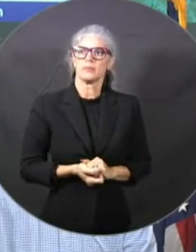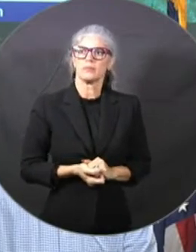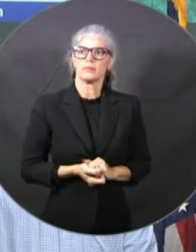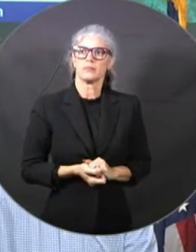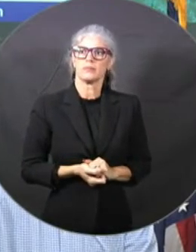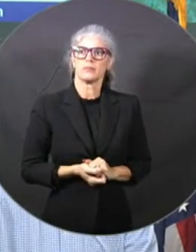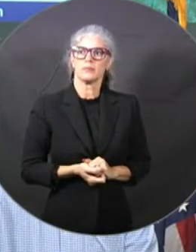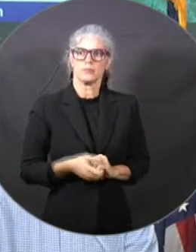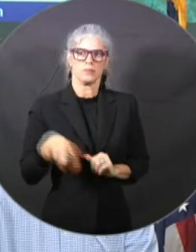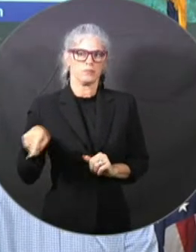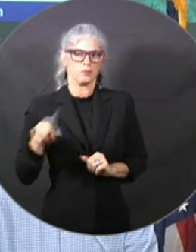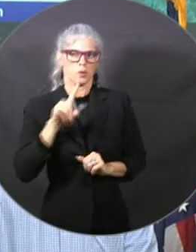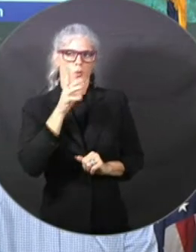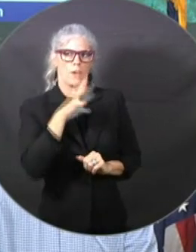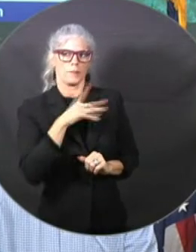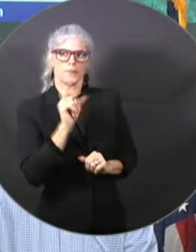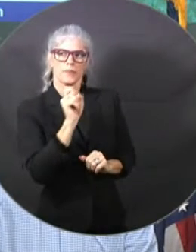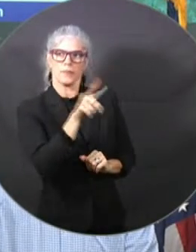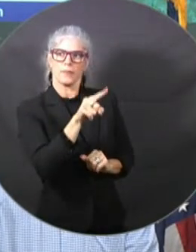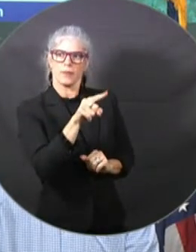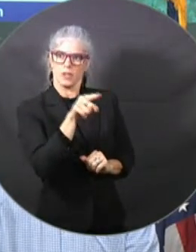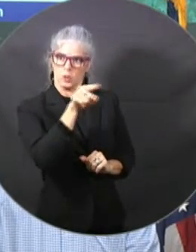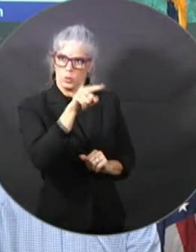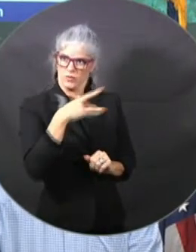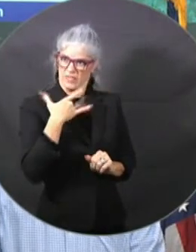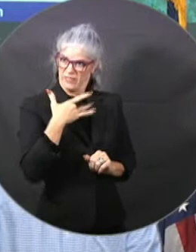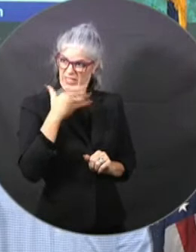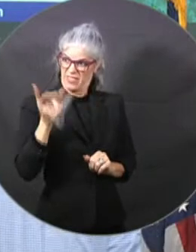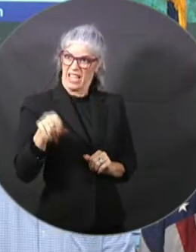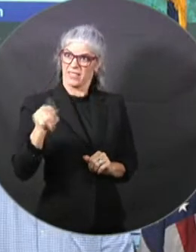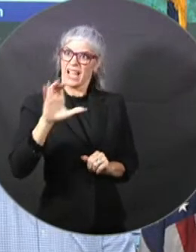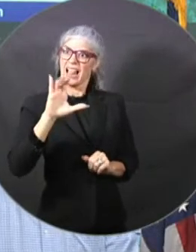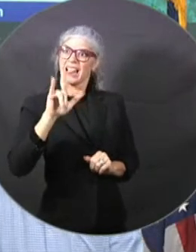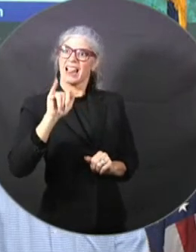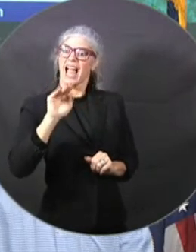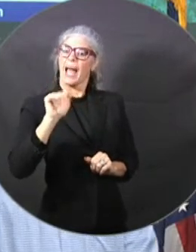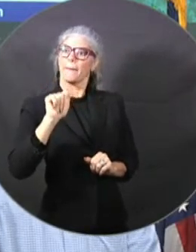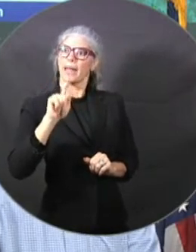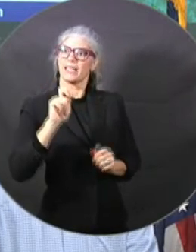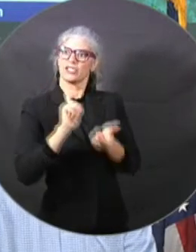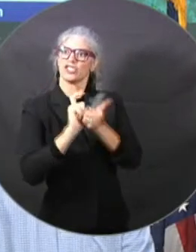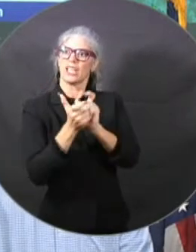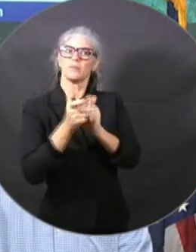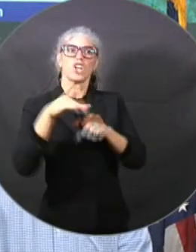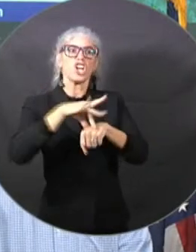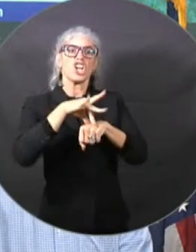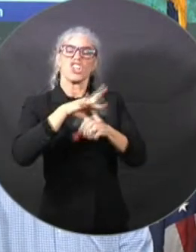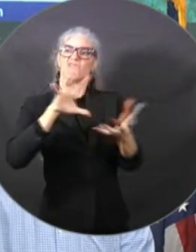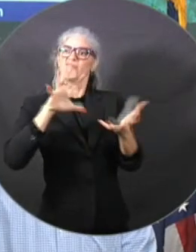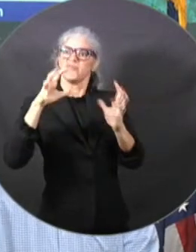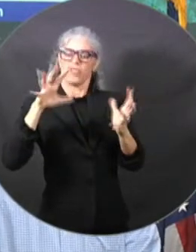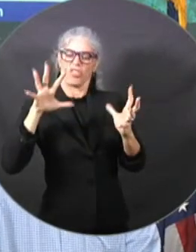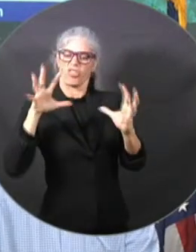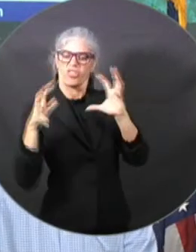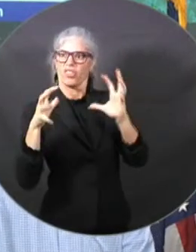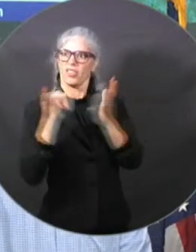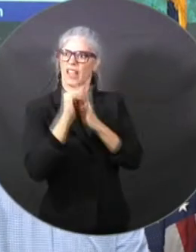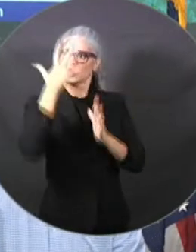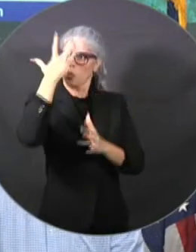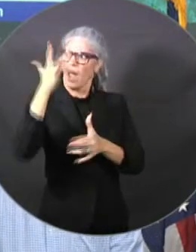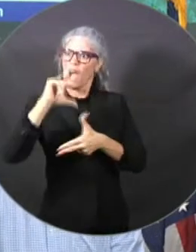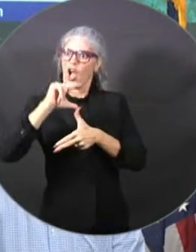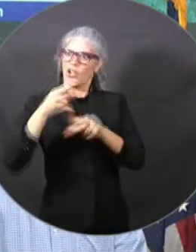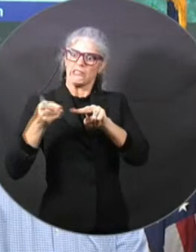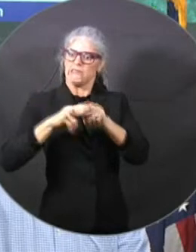is really intensifying these storms. What do you think it's contributing to this? think it's, I mean, you know, unfortunately, I mean, I see a lot of parallels with Hurricane